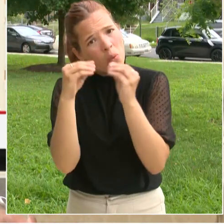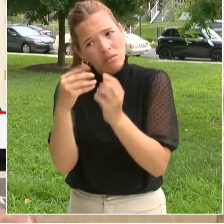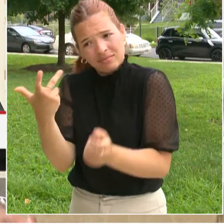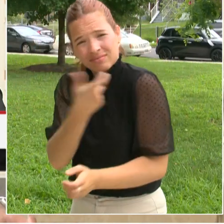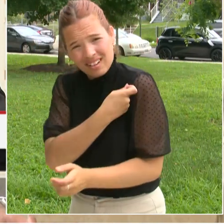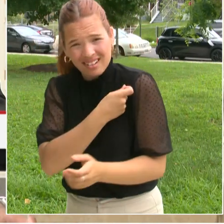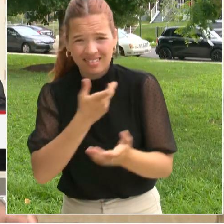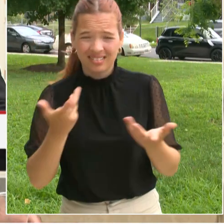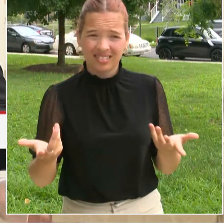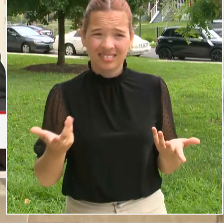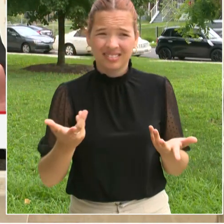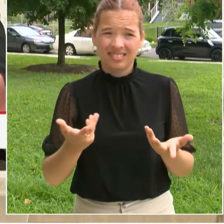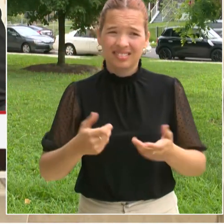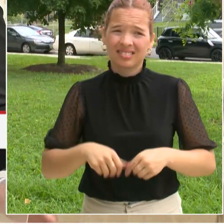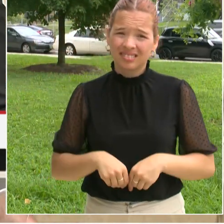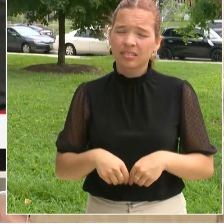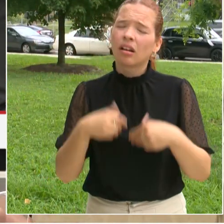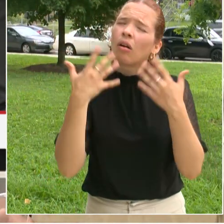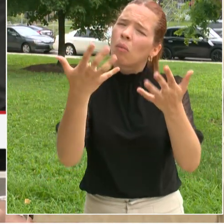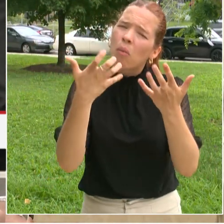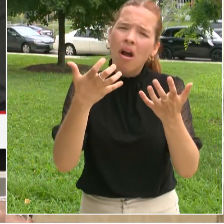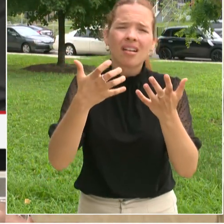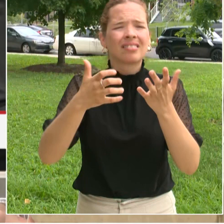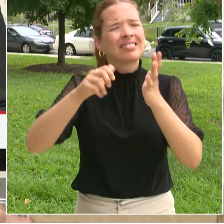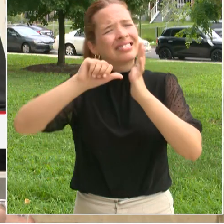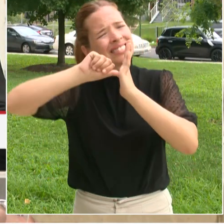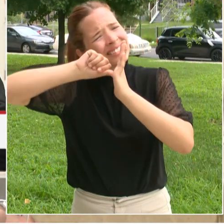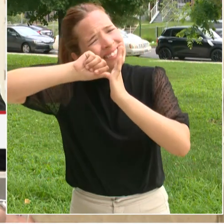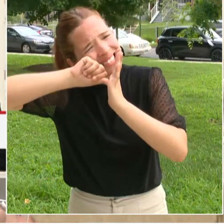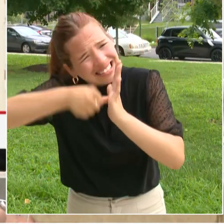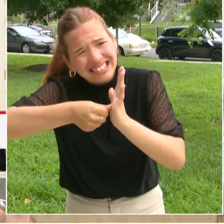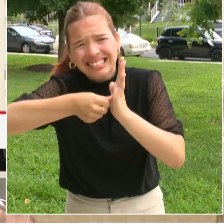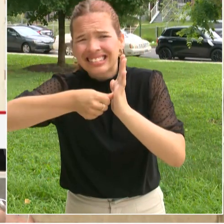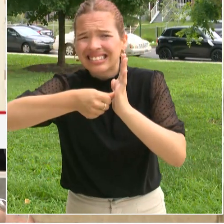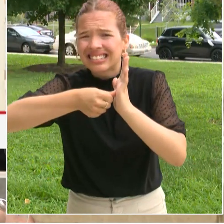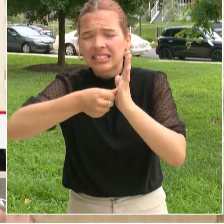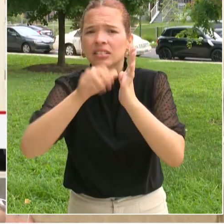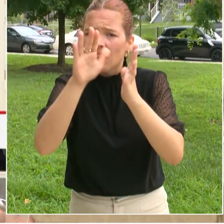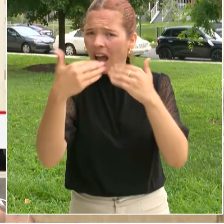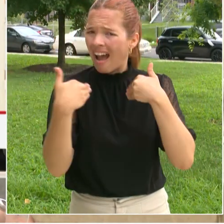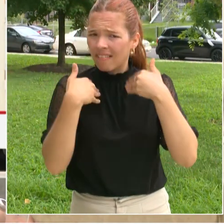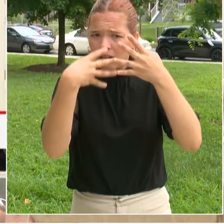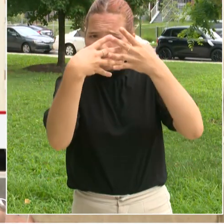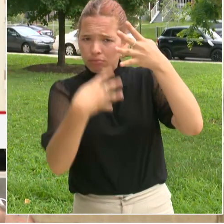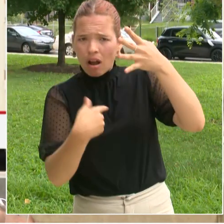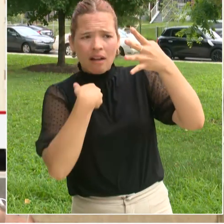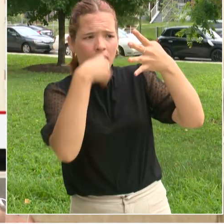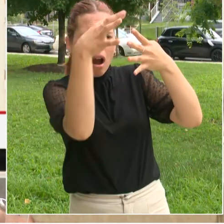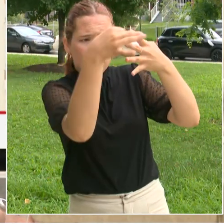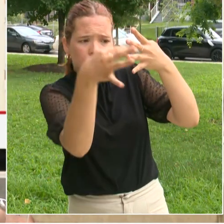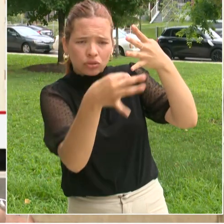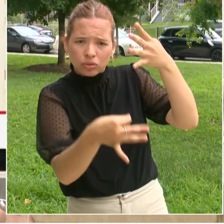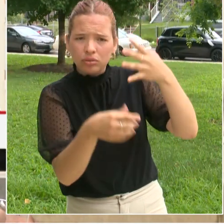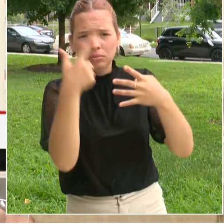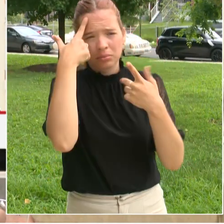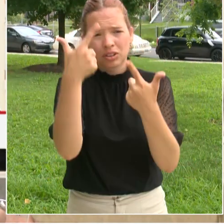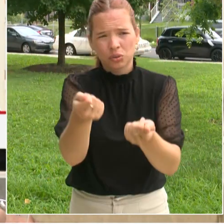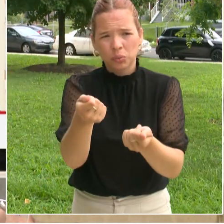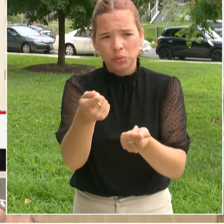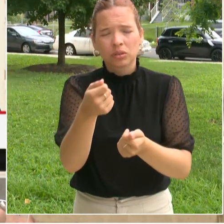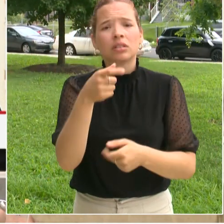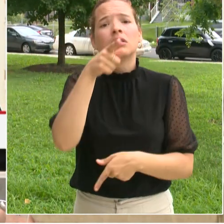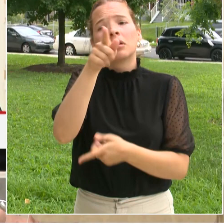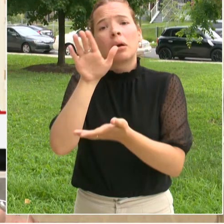reiterate the importance of having options with the electronic version of the universal health certificate and also the paper